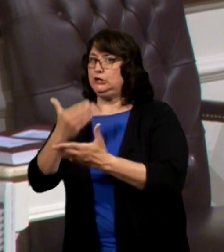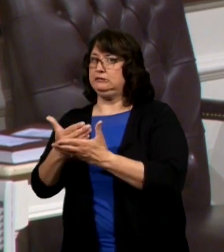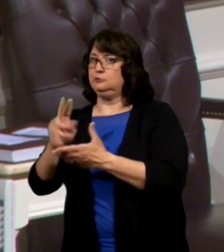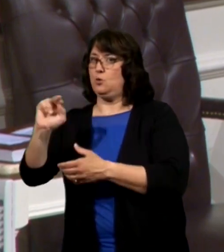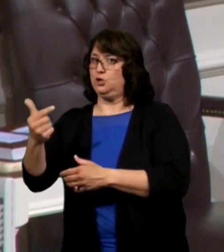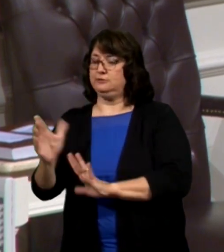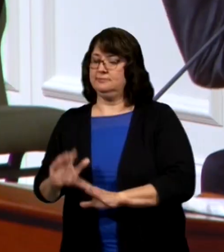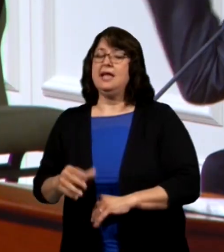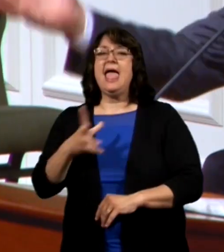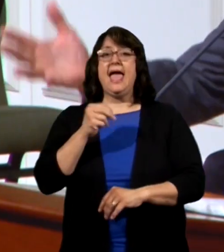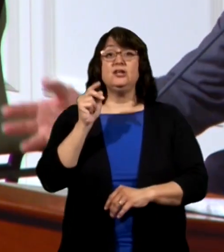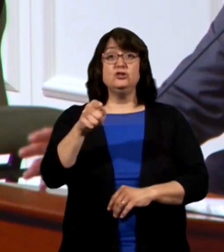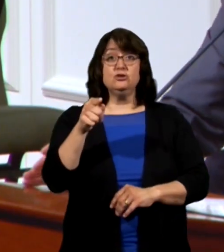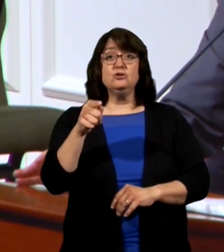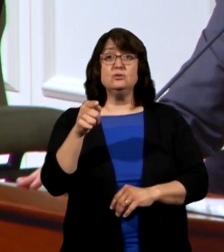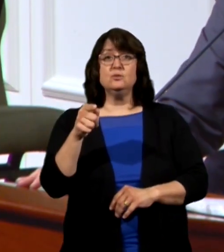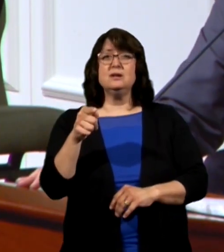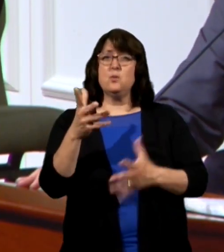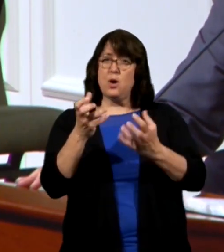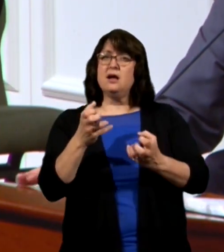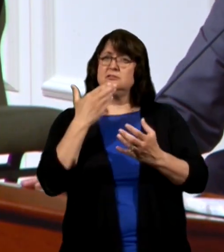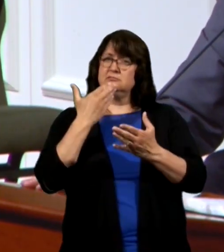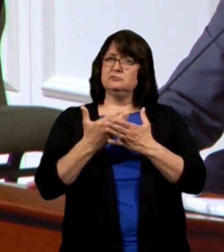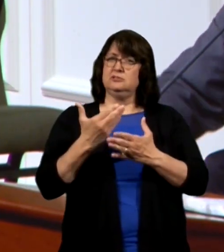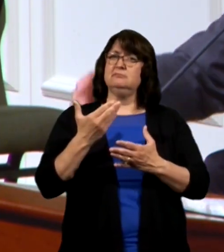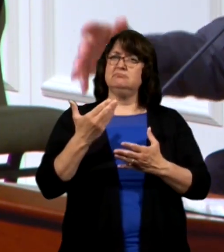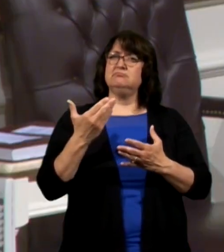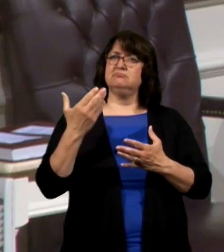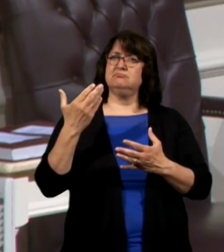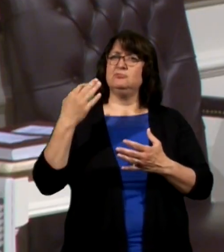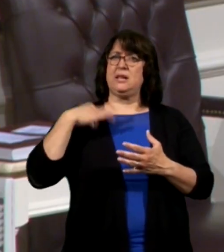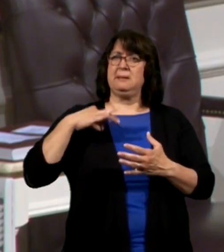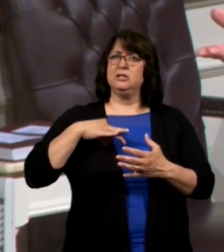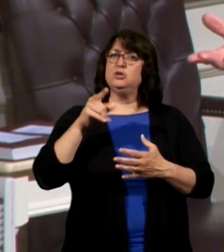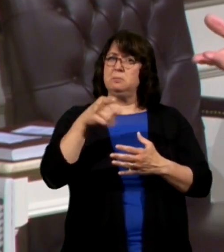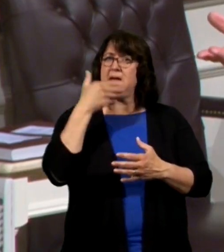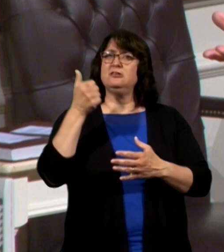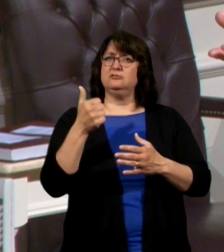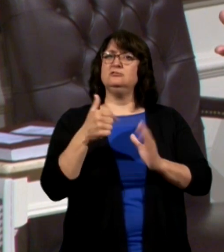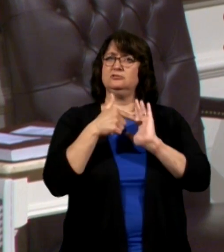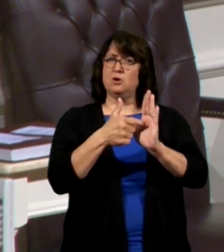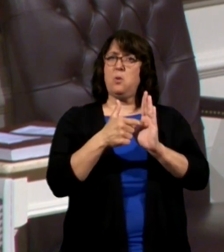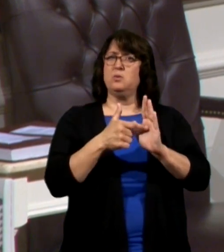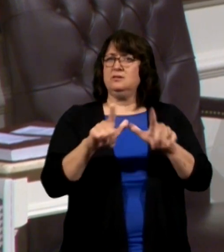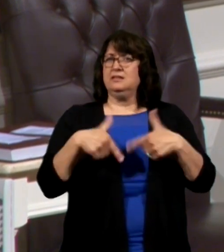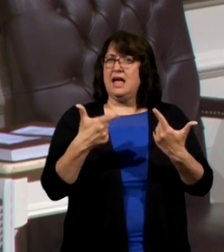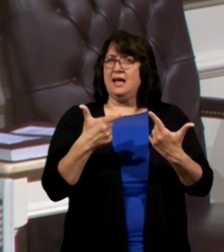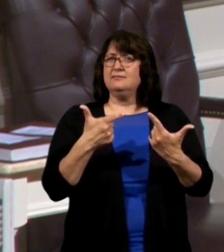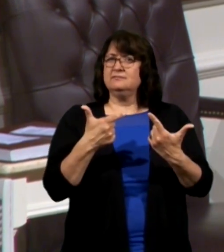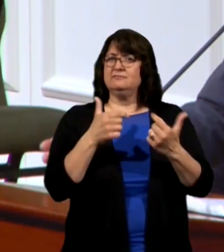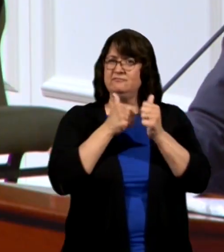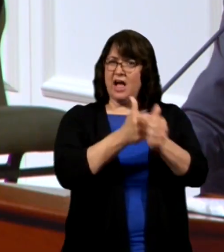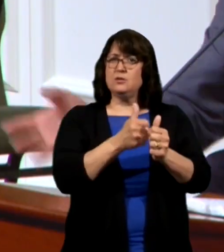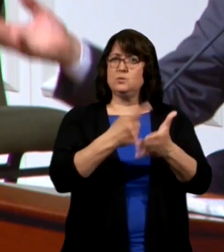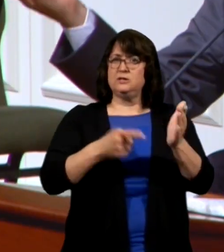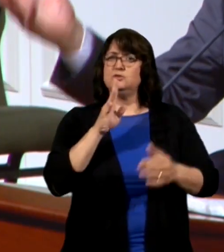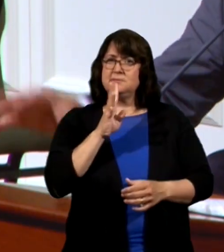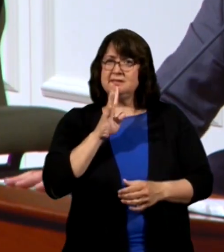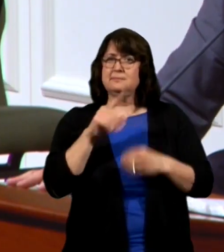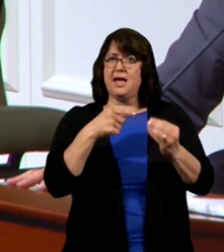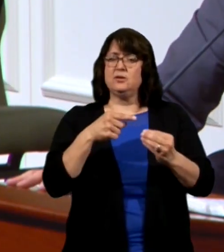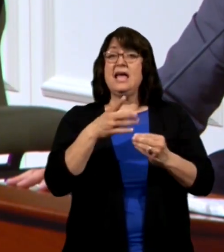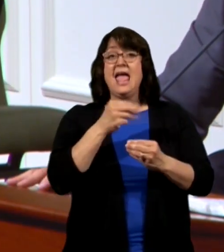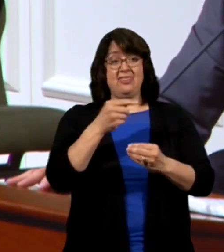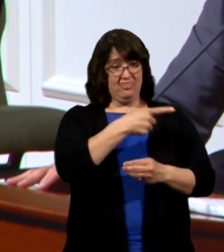if you expect to have the credibility to talk to anybody you dead sure better be living it they know who's a genuine